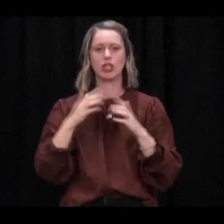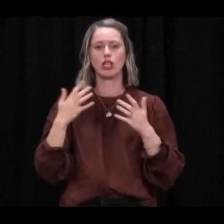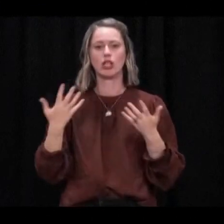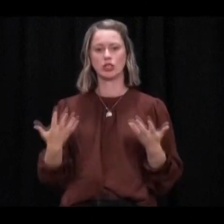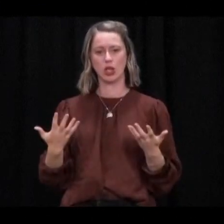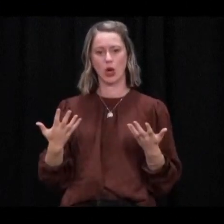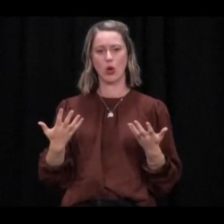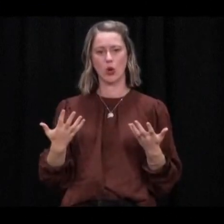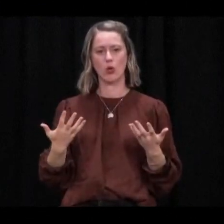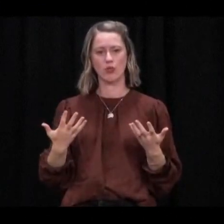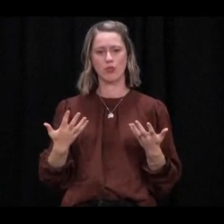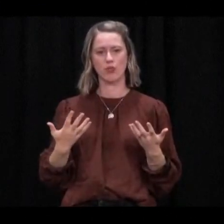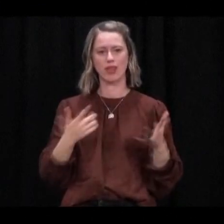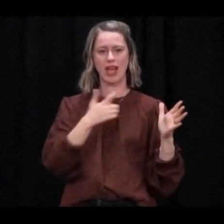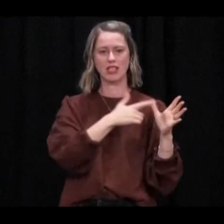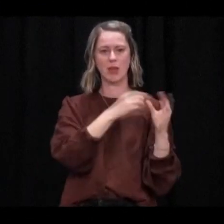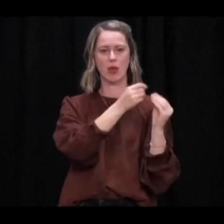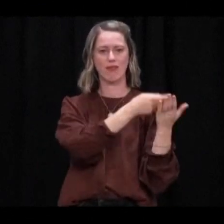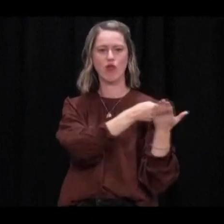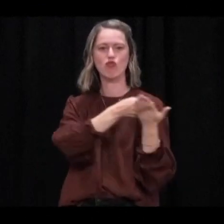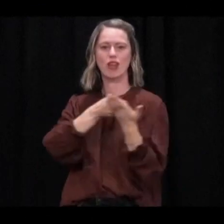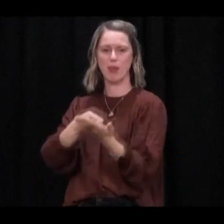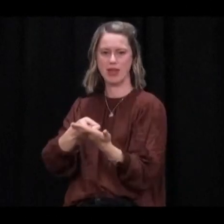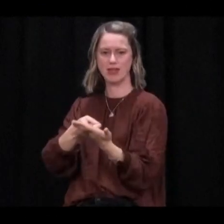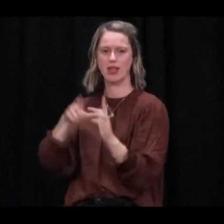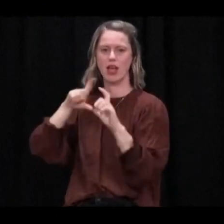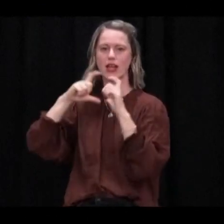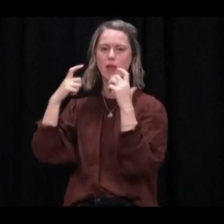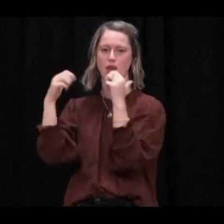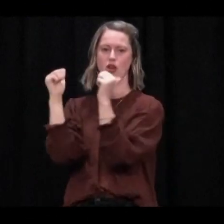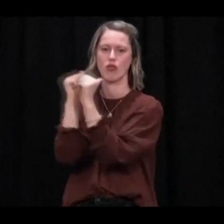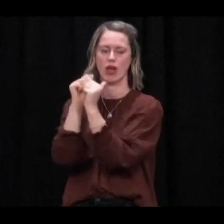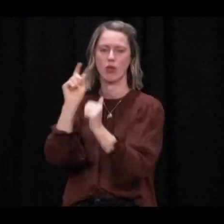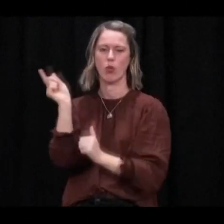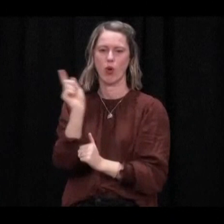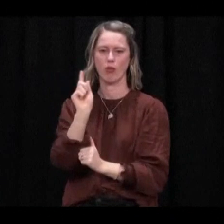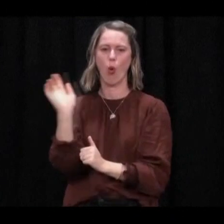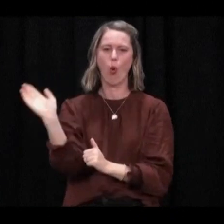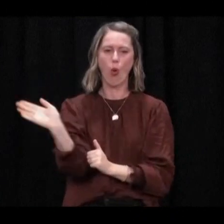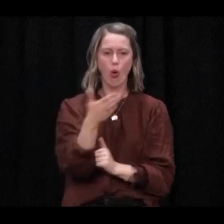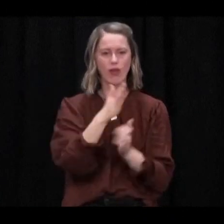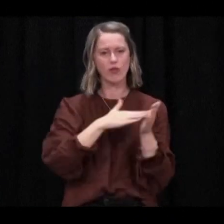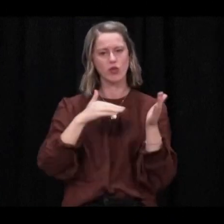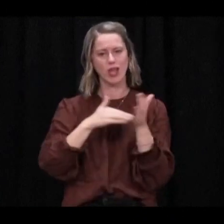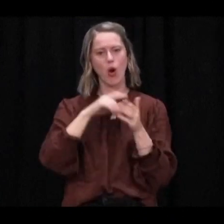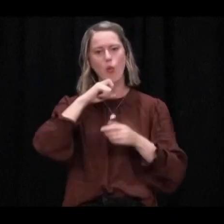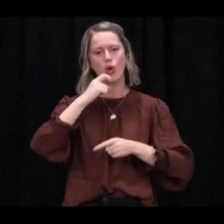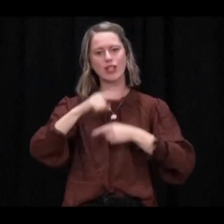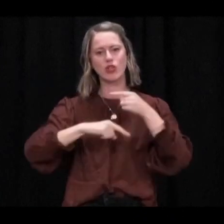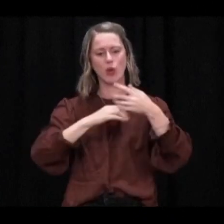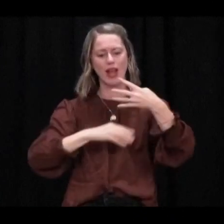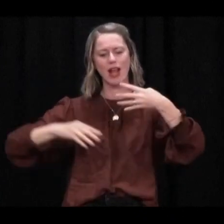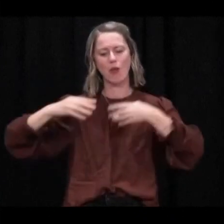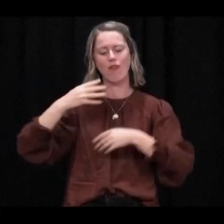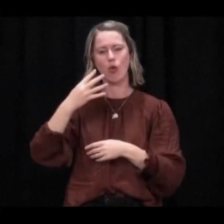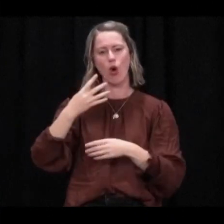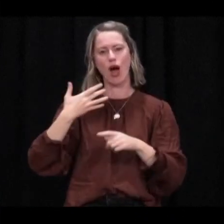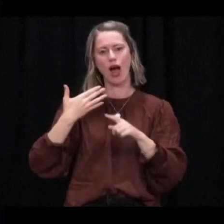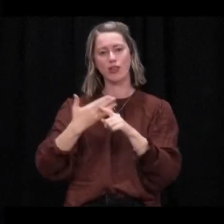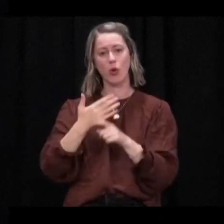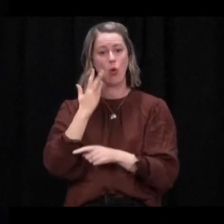basis, the Director-General of Health has recommended, and Cabinet has agreed, to keep all of New Zealand at Level 4 until 11